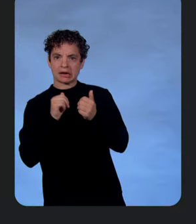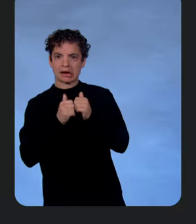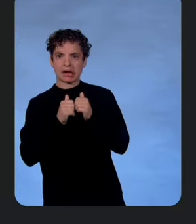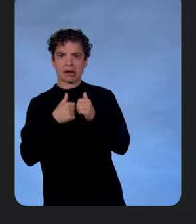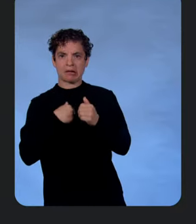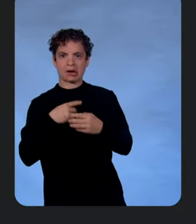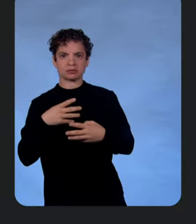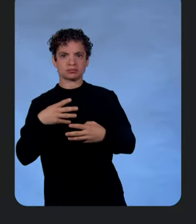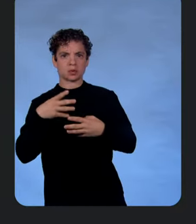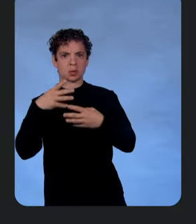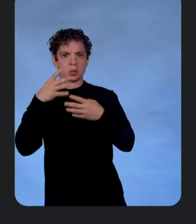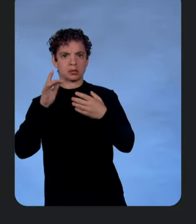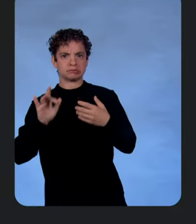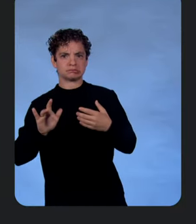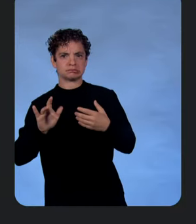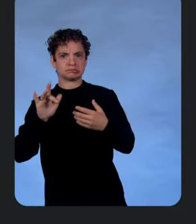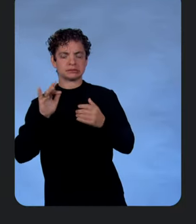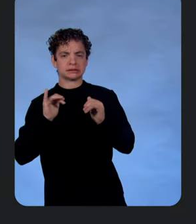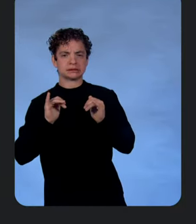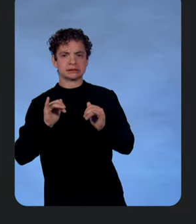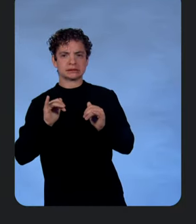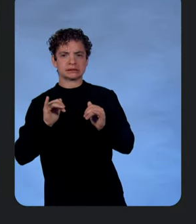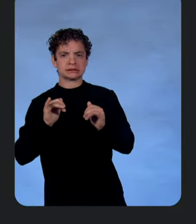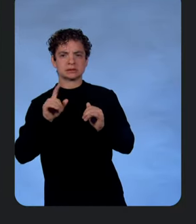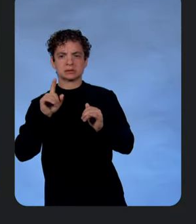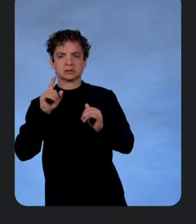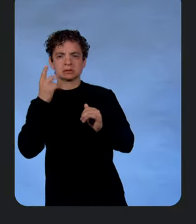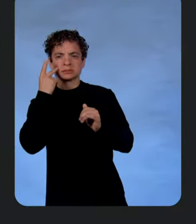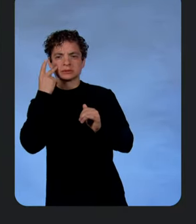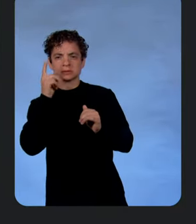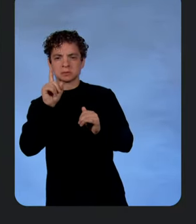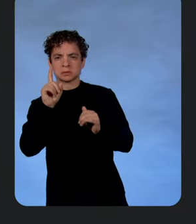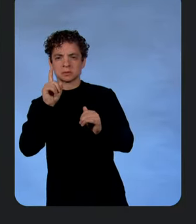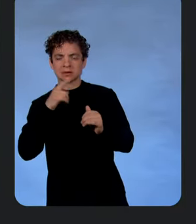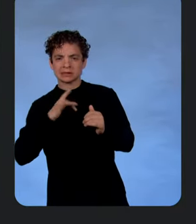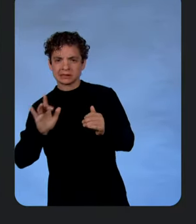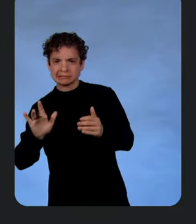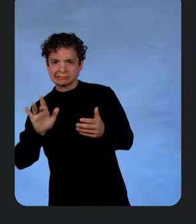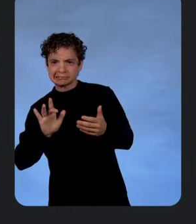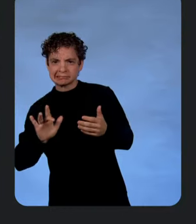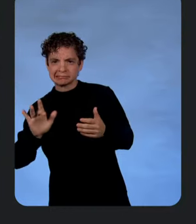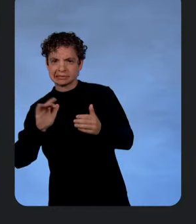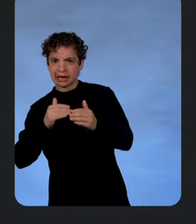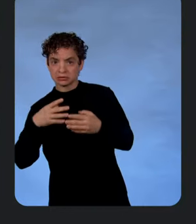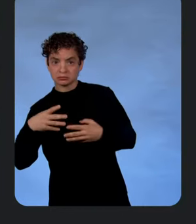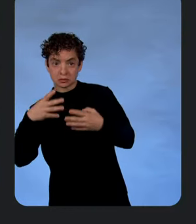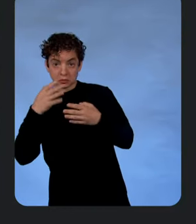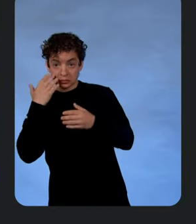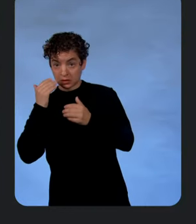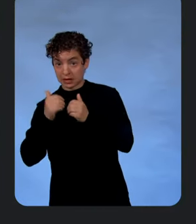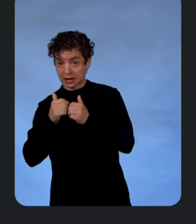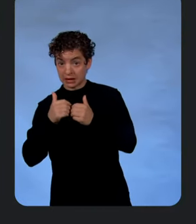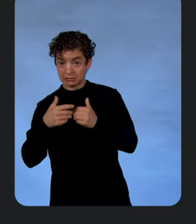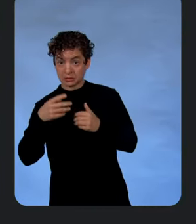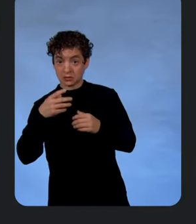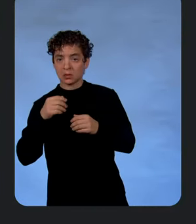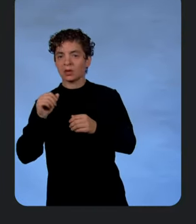did they change the mouse? How do we scroll? Do you know how to scroll? Yes. Here we go.